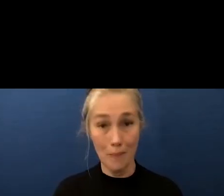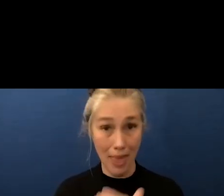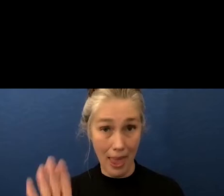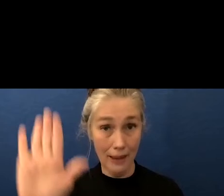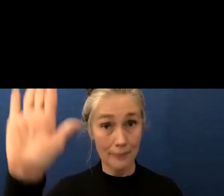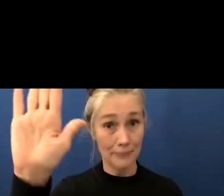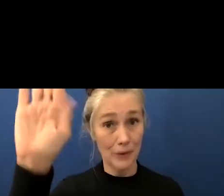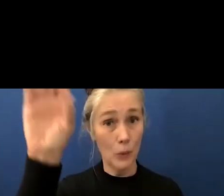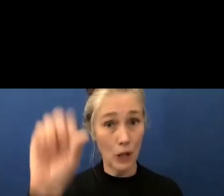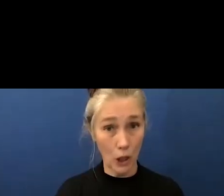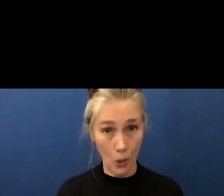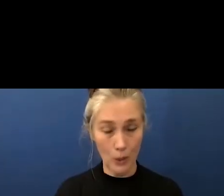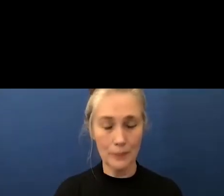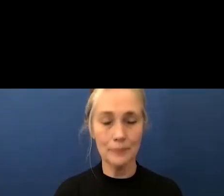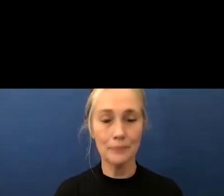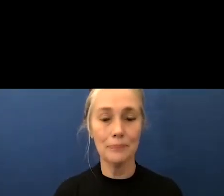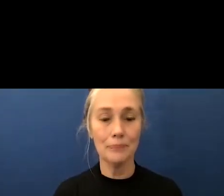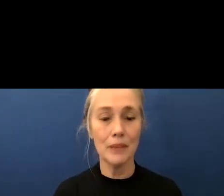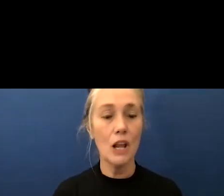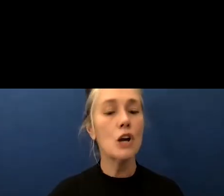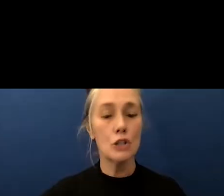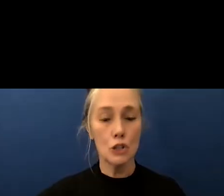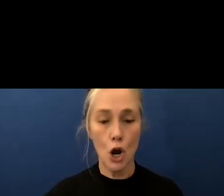okay we'll go with money duet